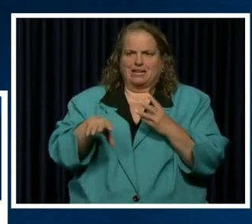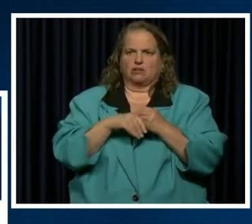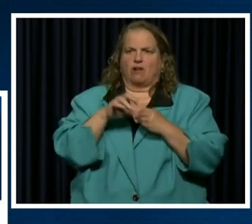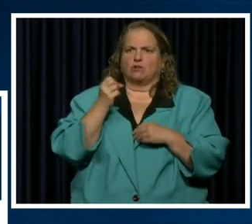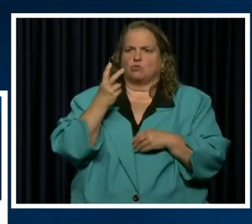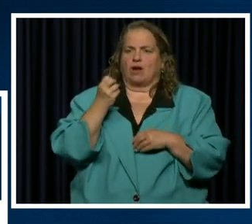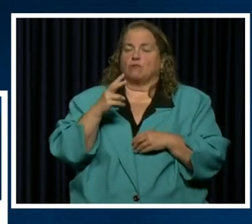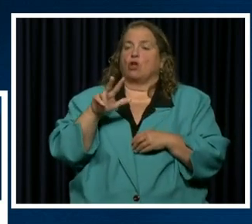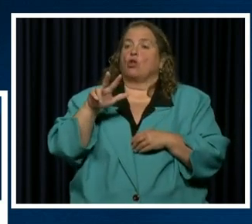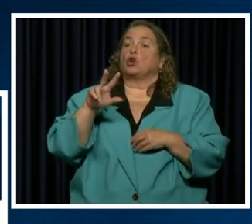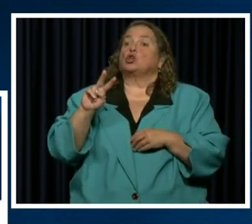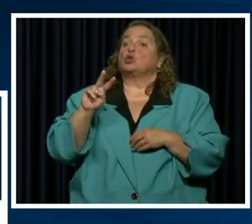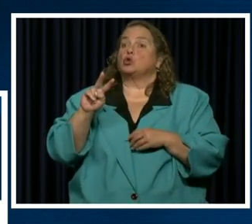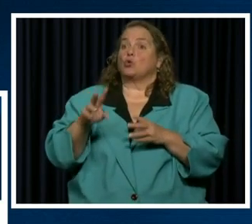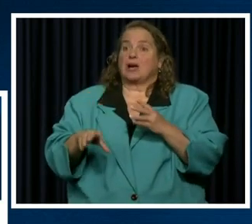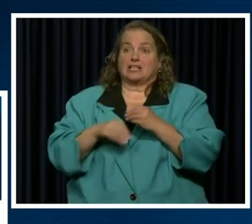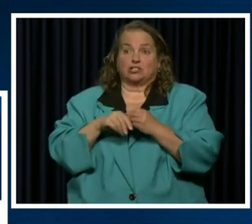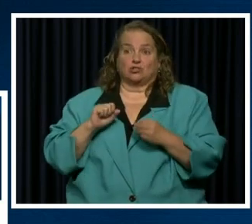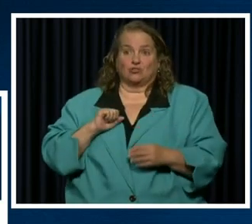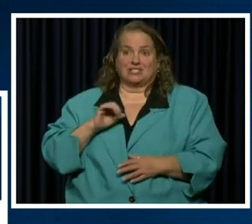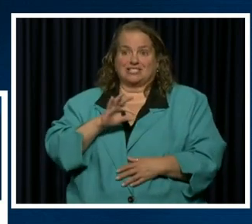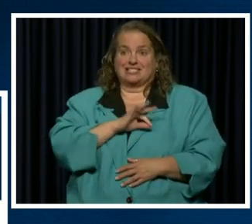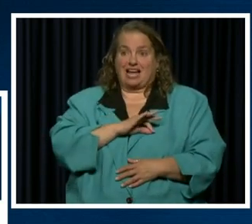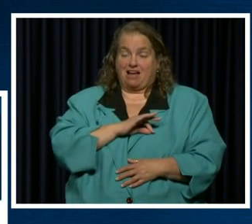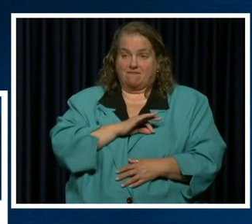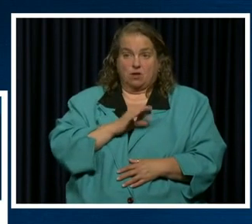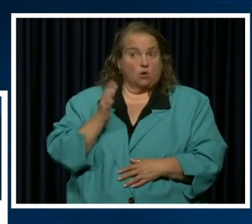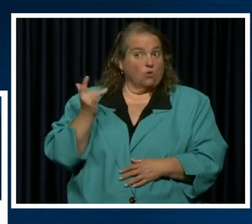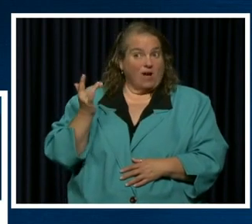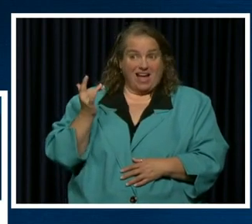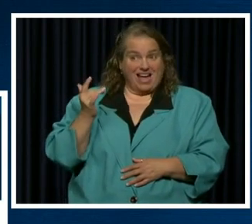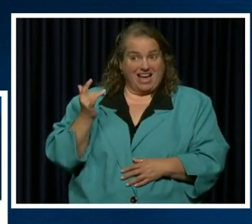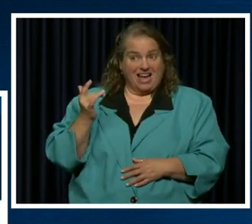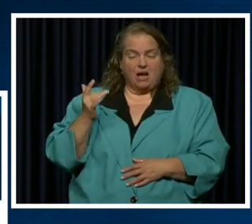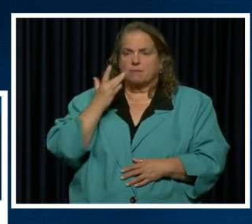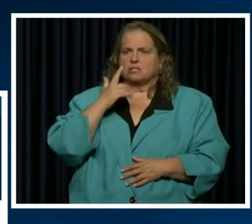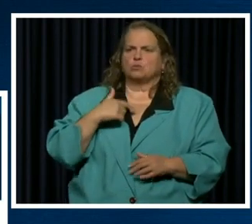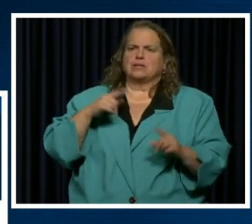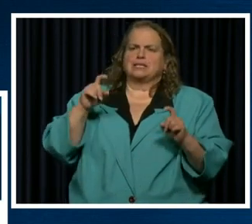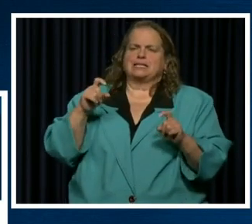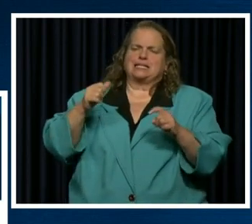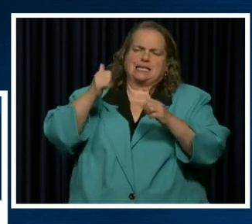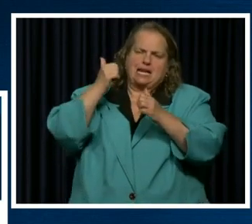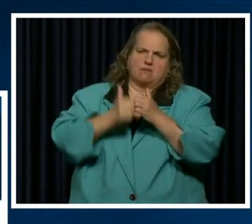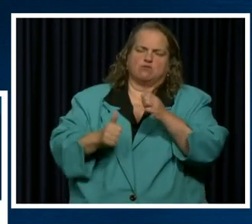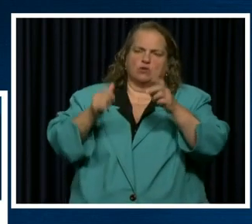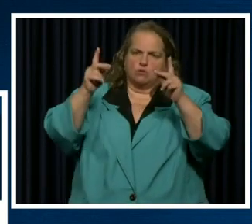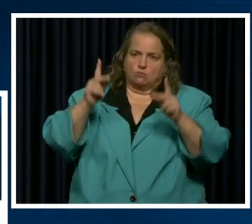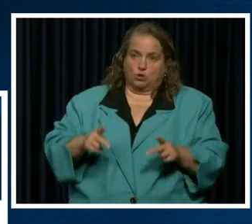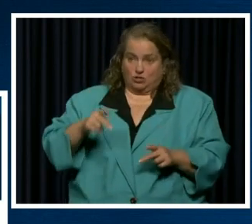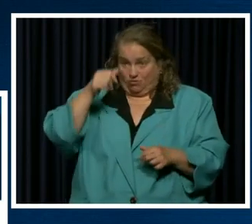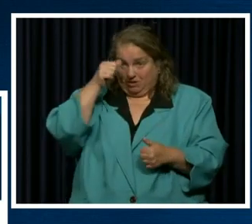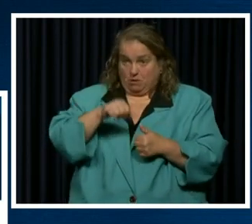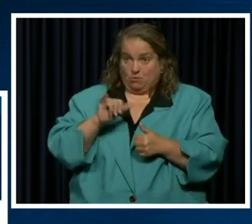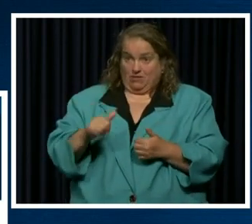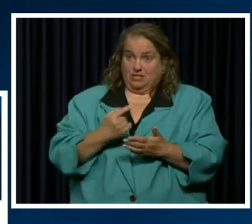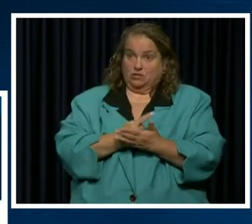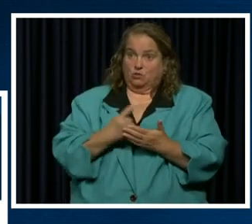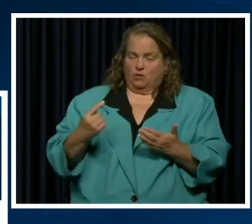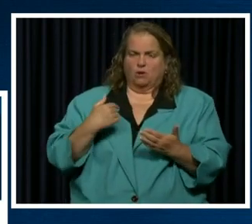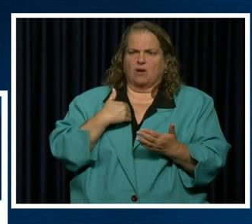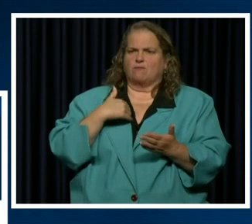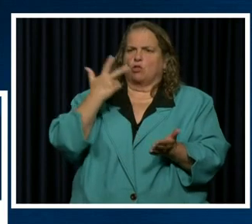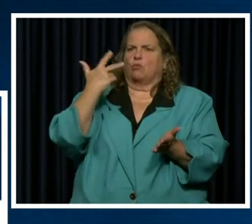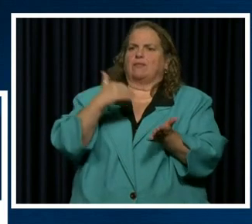additional staff. And this is because we are testing everybody at these facilities. Remember, this was our week with 3000 plus